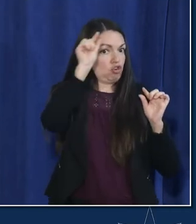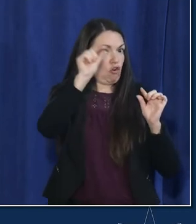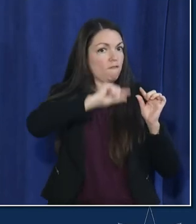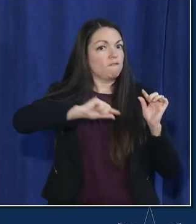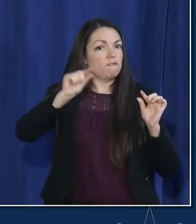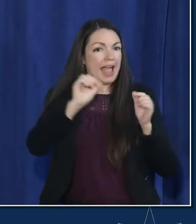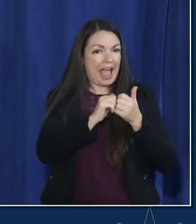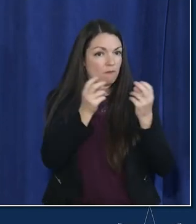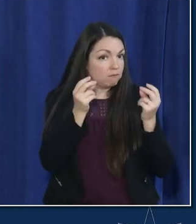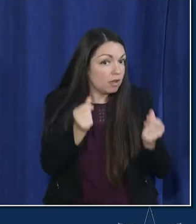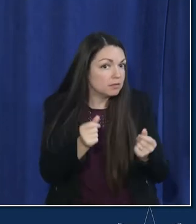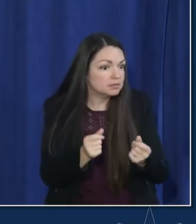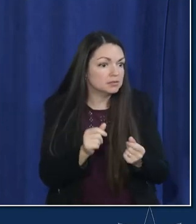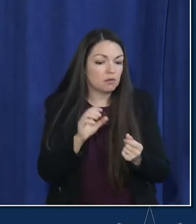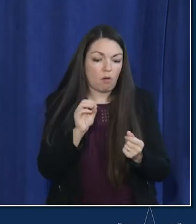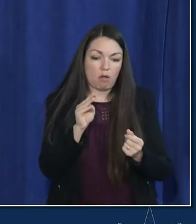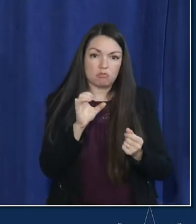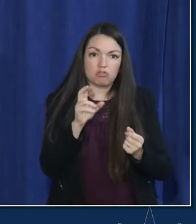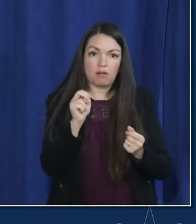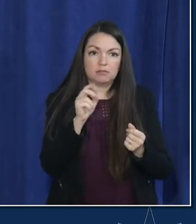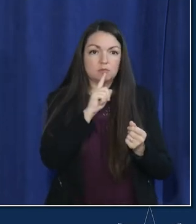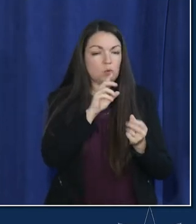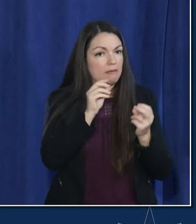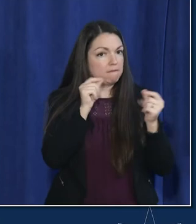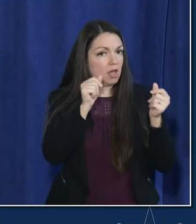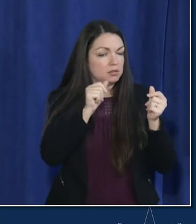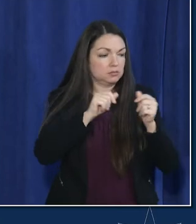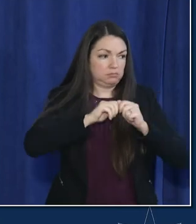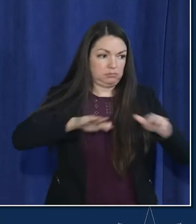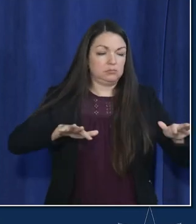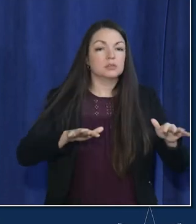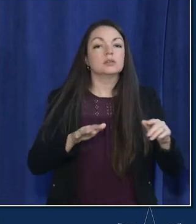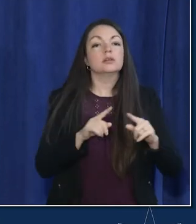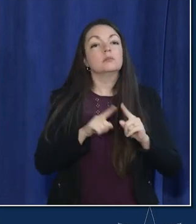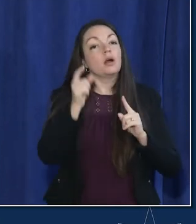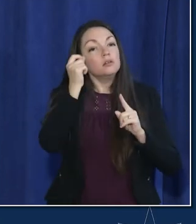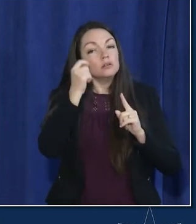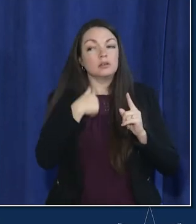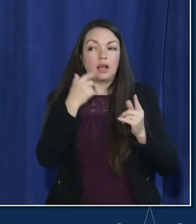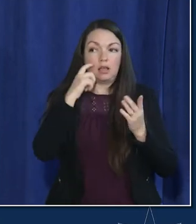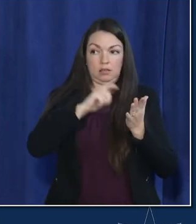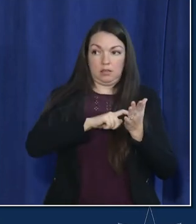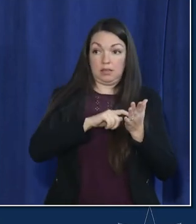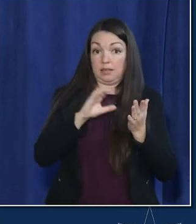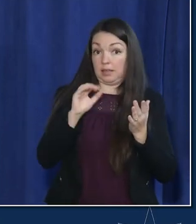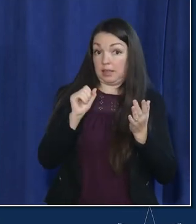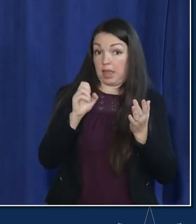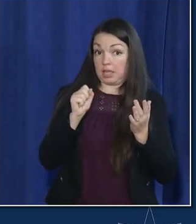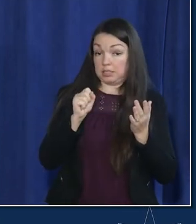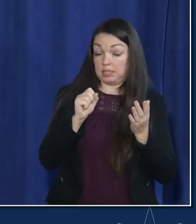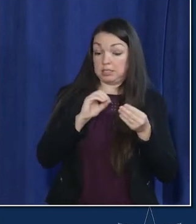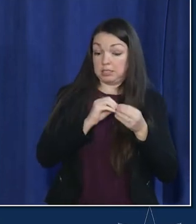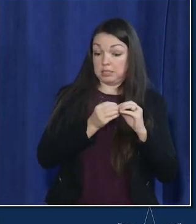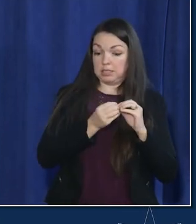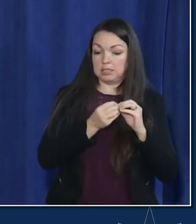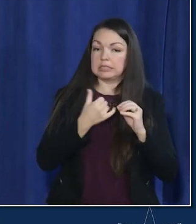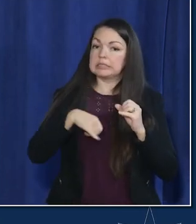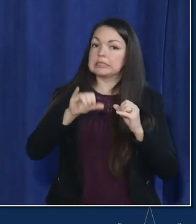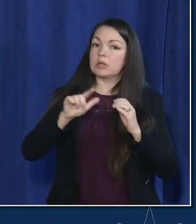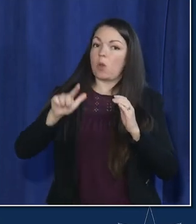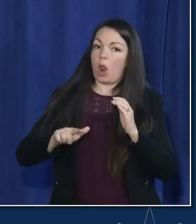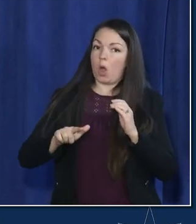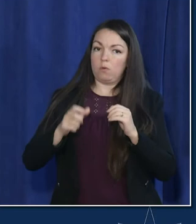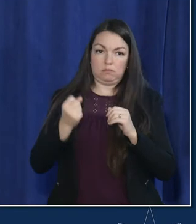why action has been taken so quickly um i will note that cases though actually remain relatively low in south africa